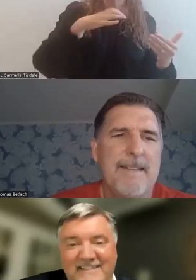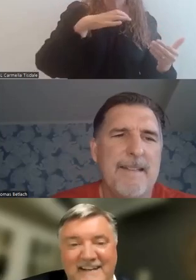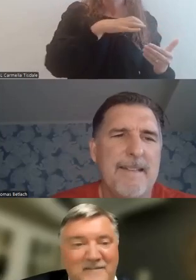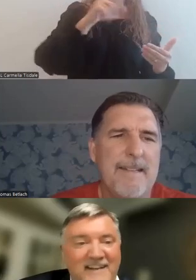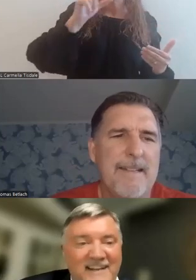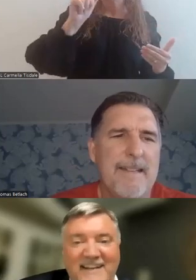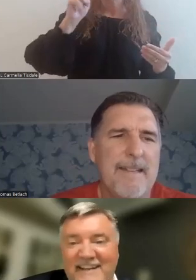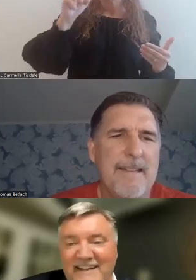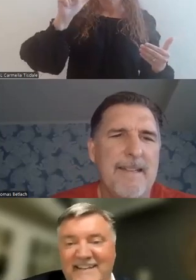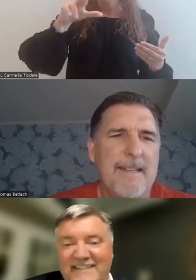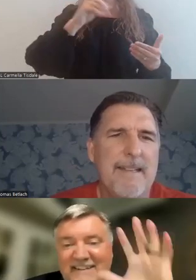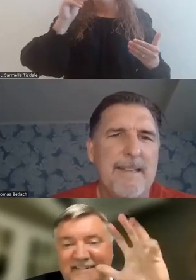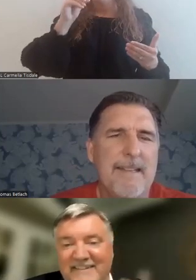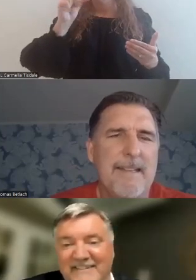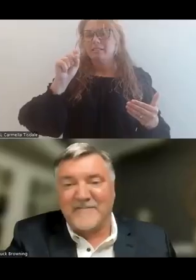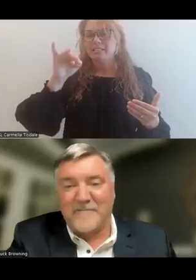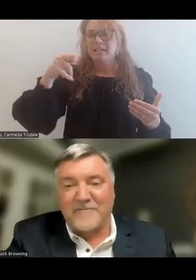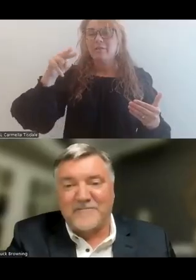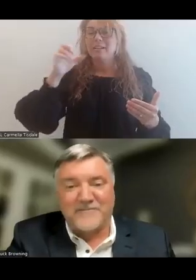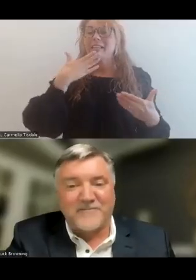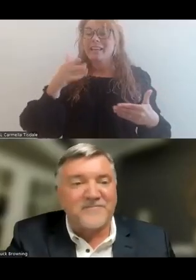and Stephanie. Thanks, Tom.